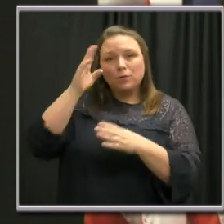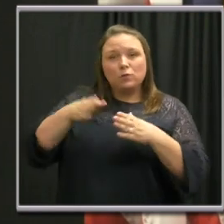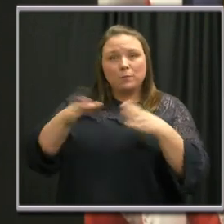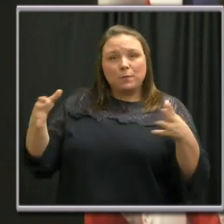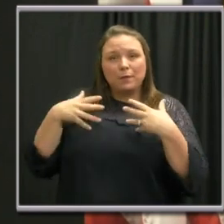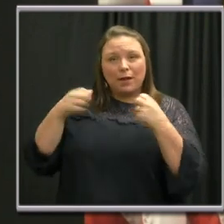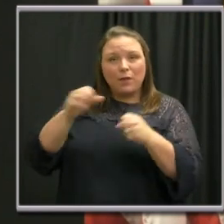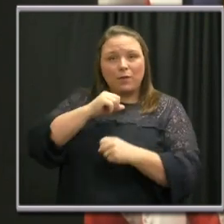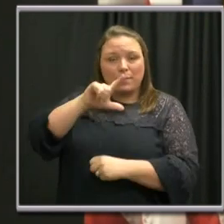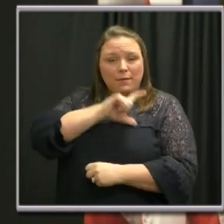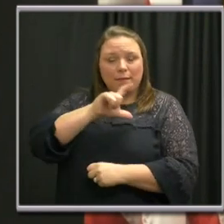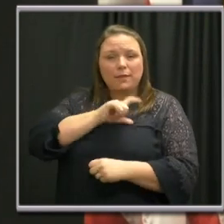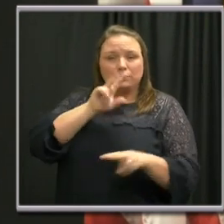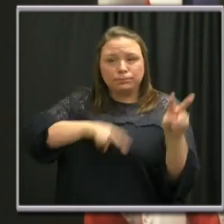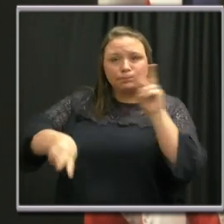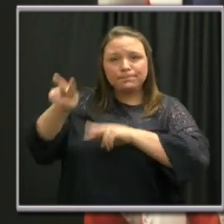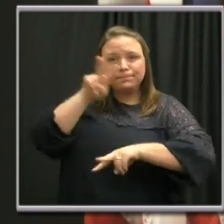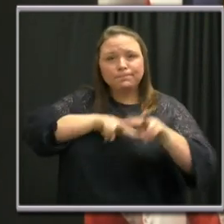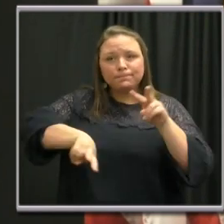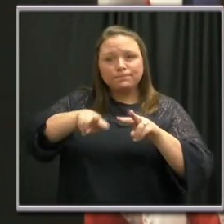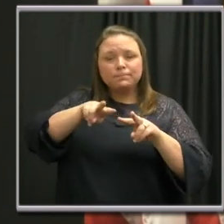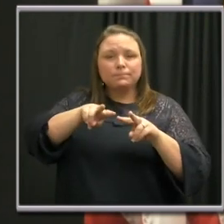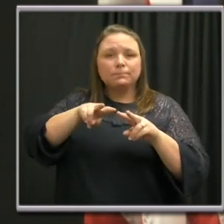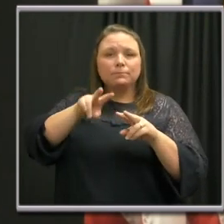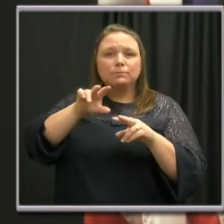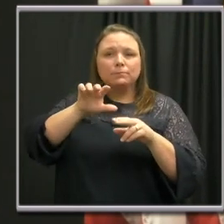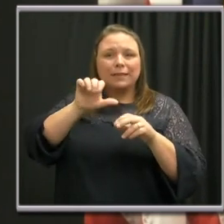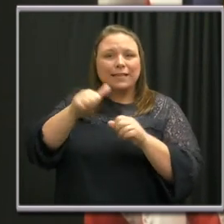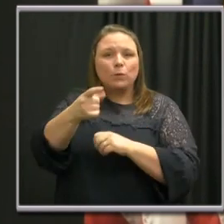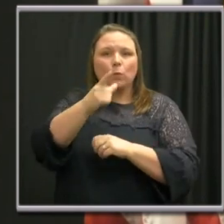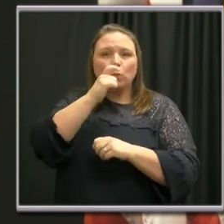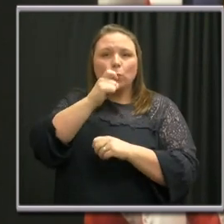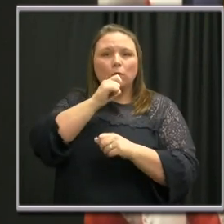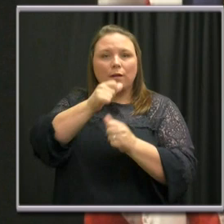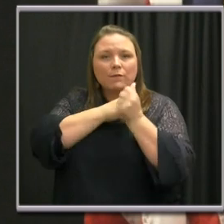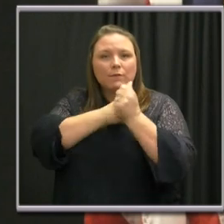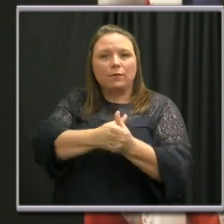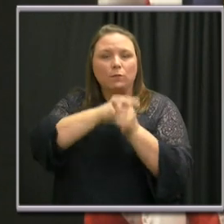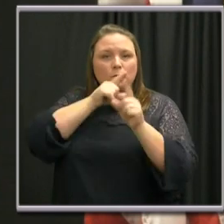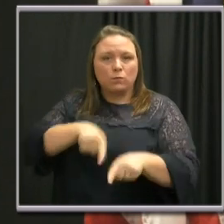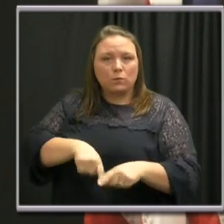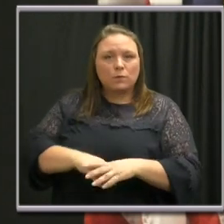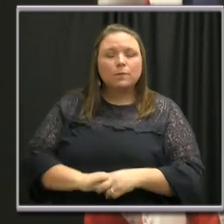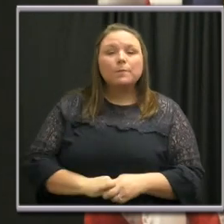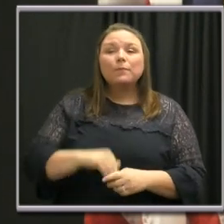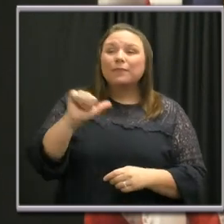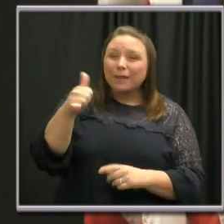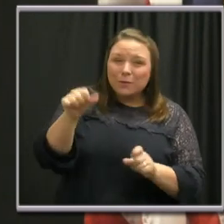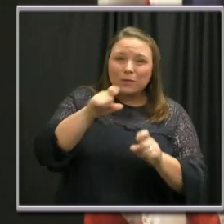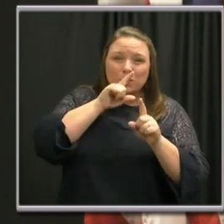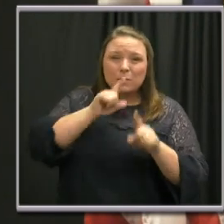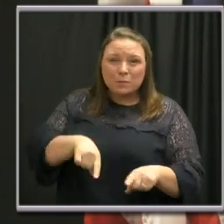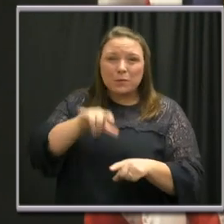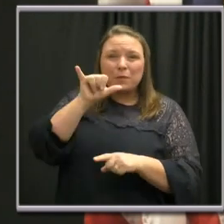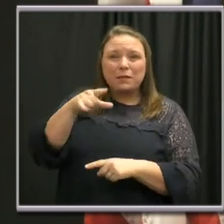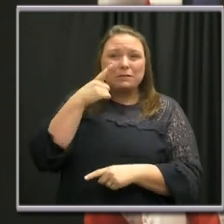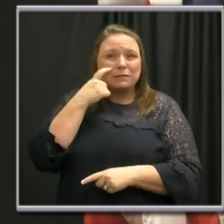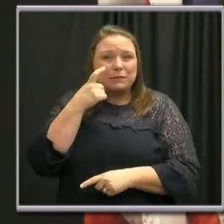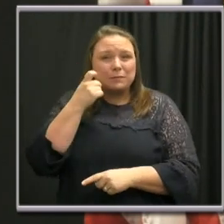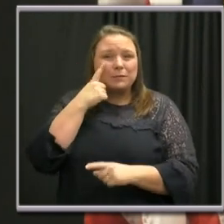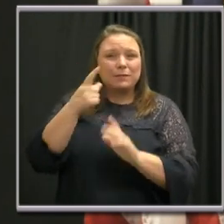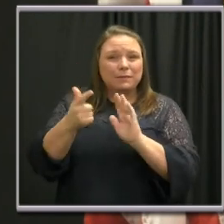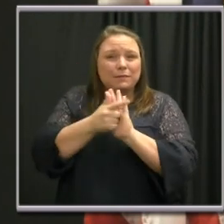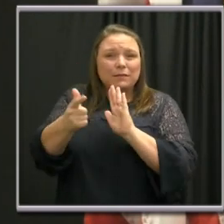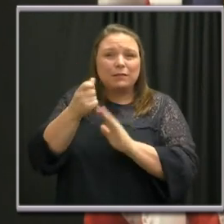continued patrolling and investigating reports of non-compliance. Anyone can report suspected violations of the